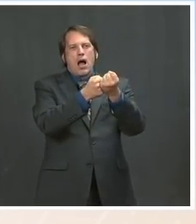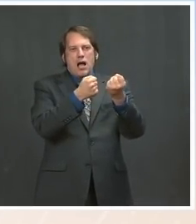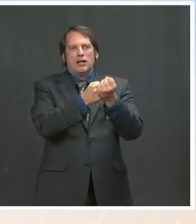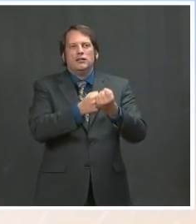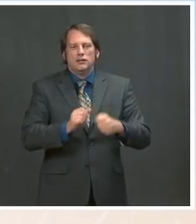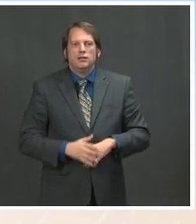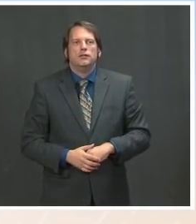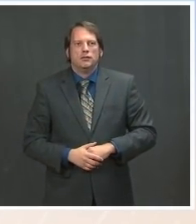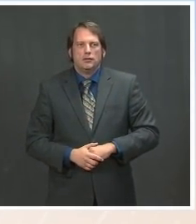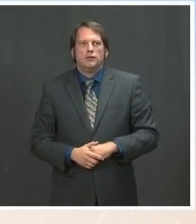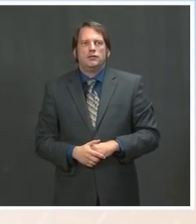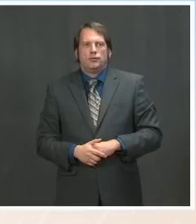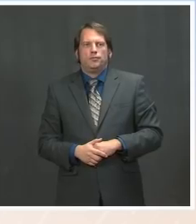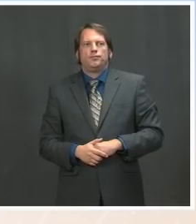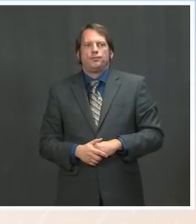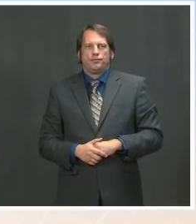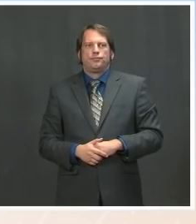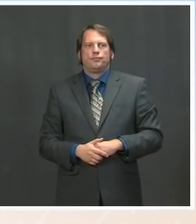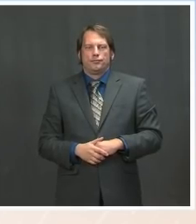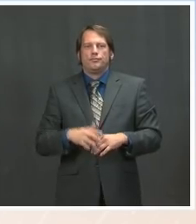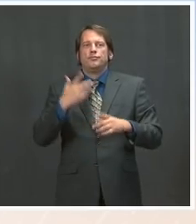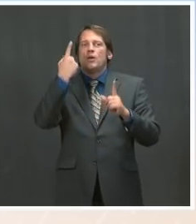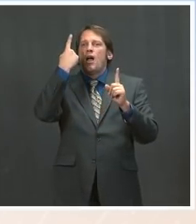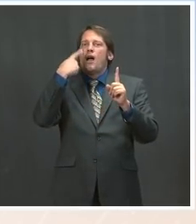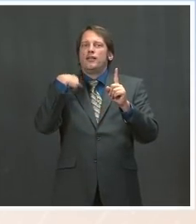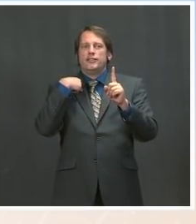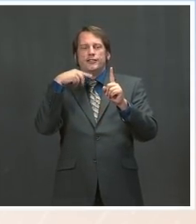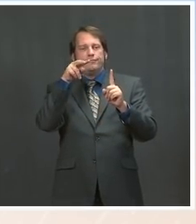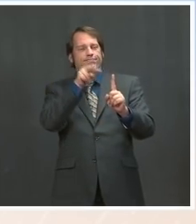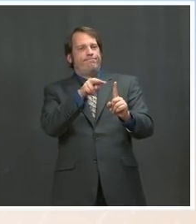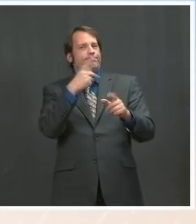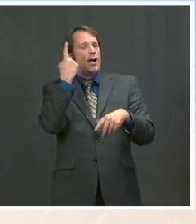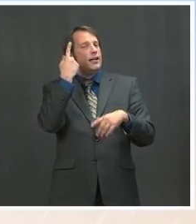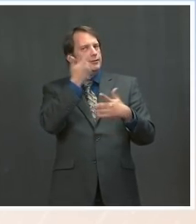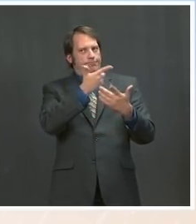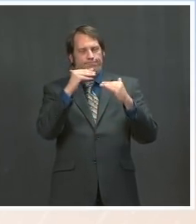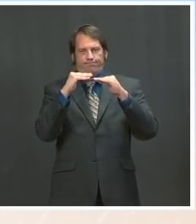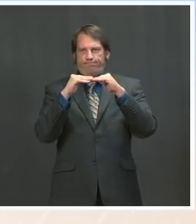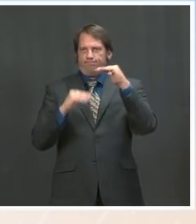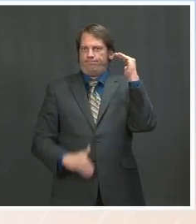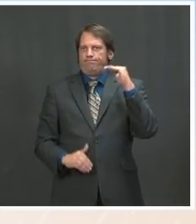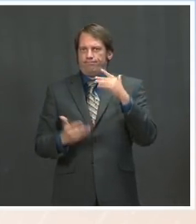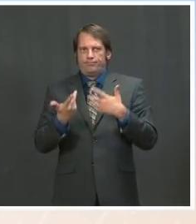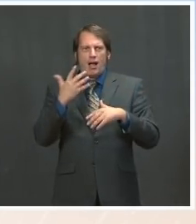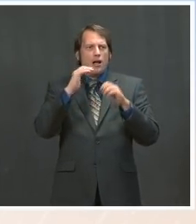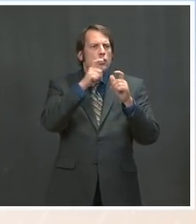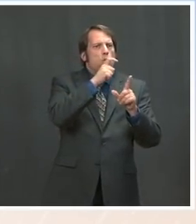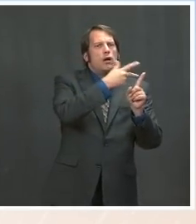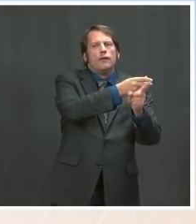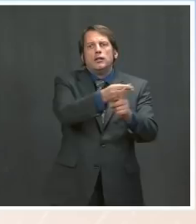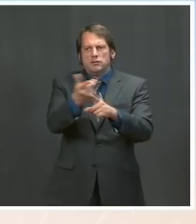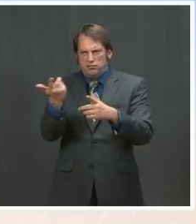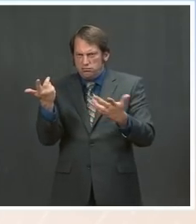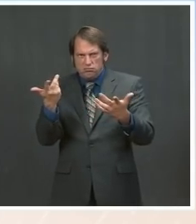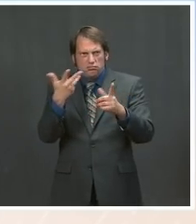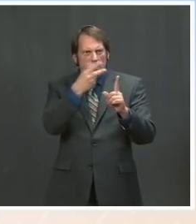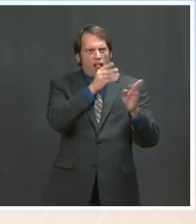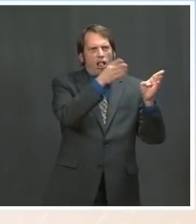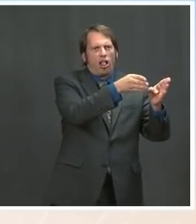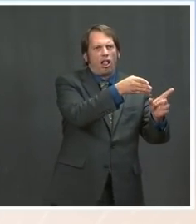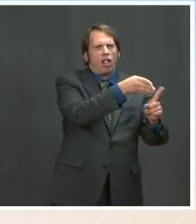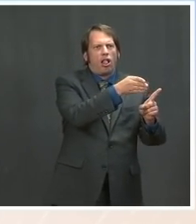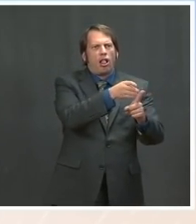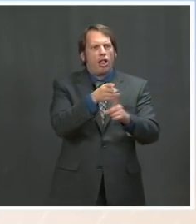inequities we are seeing in access to vaccines between developed and developing countries are completely unacceptable. Extraordinary times require